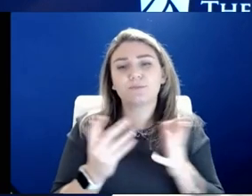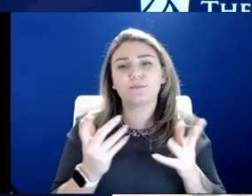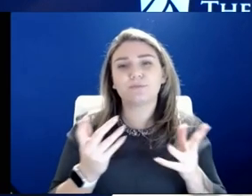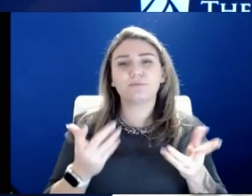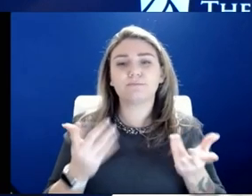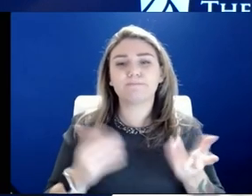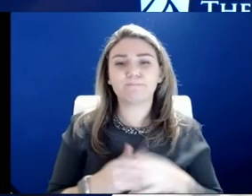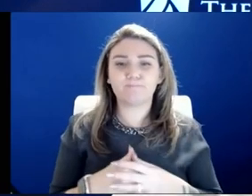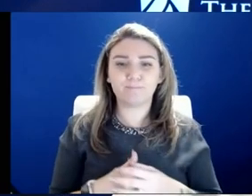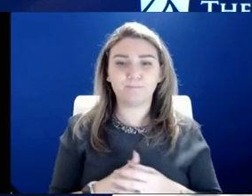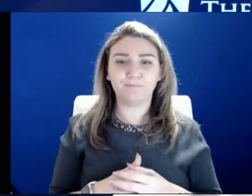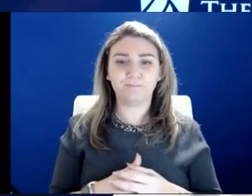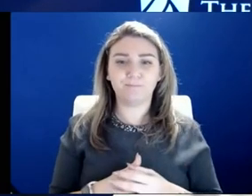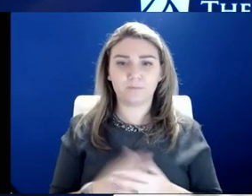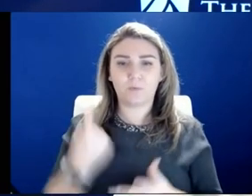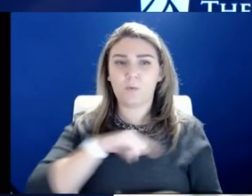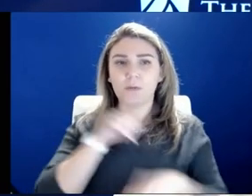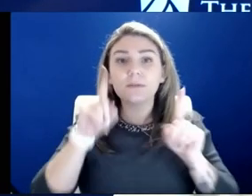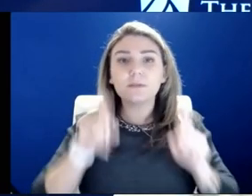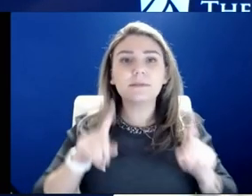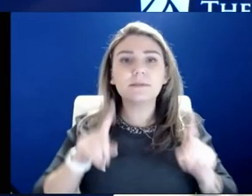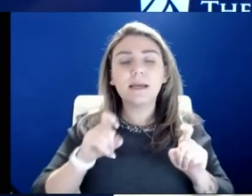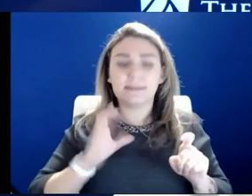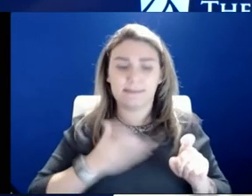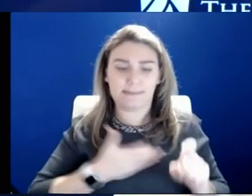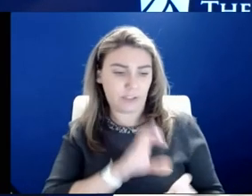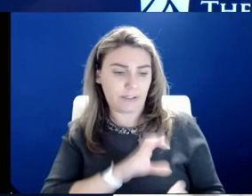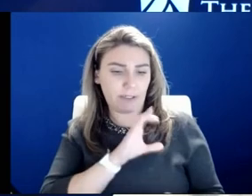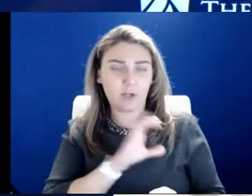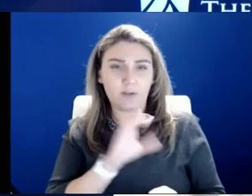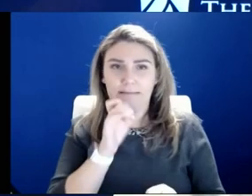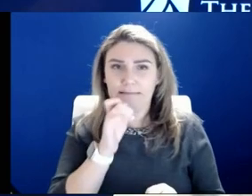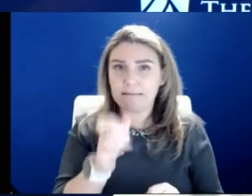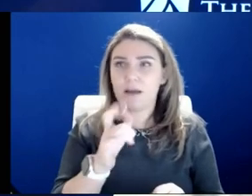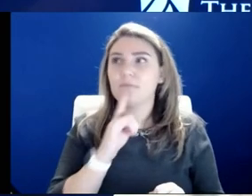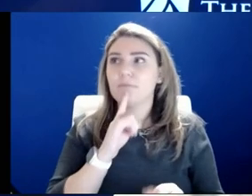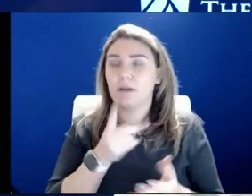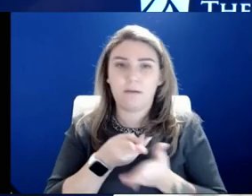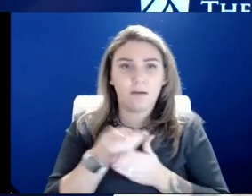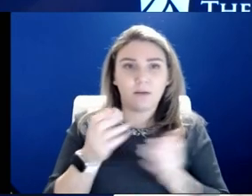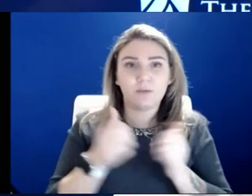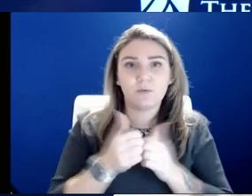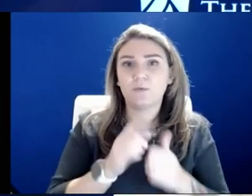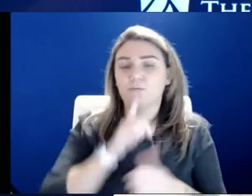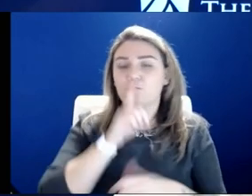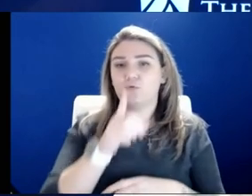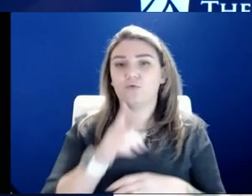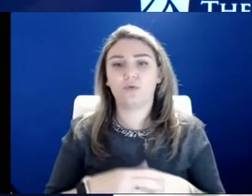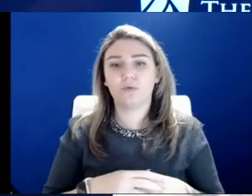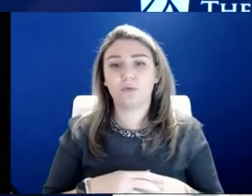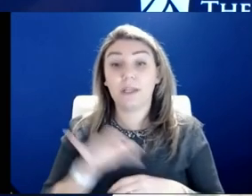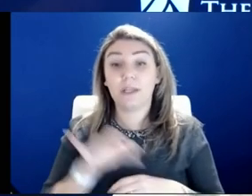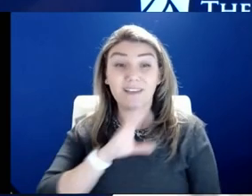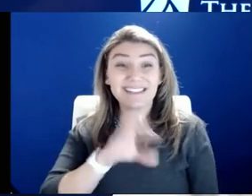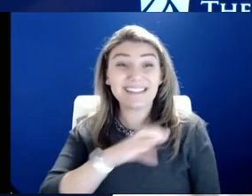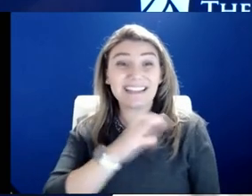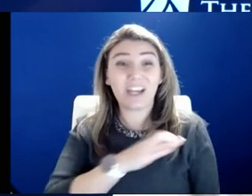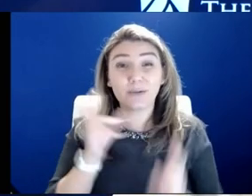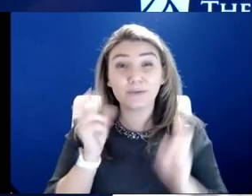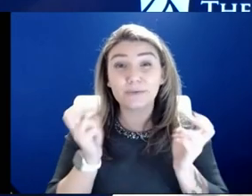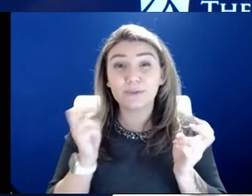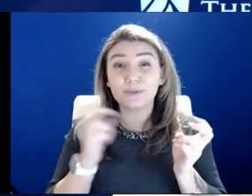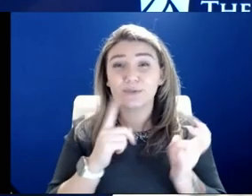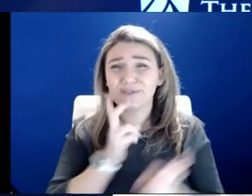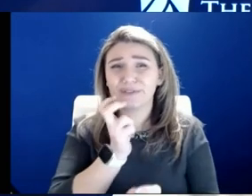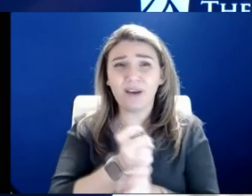we're testing our character and we're not coming clean with the truth. And so ultimately, this is a character issue. And it's very hard to have a meaningful